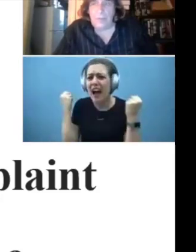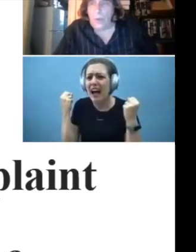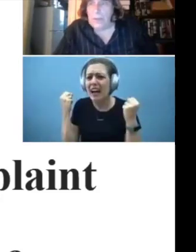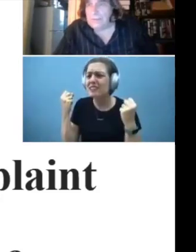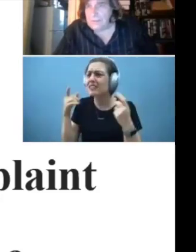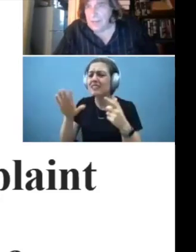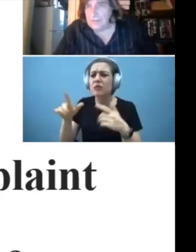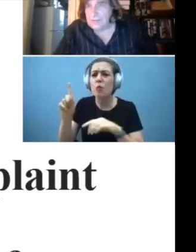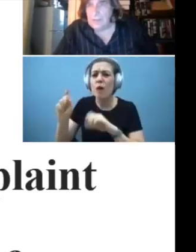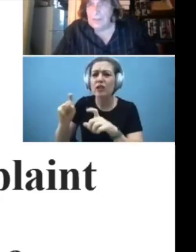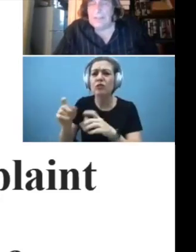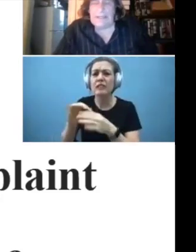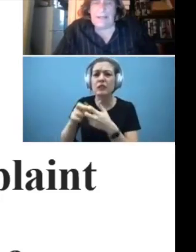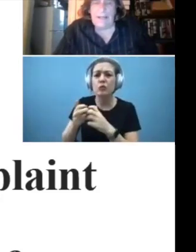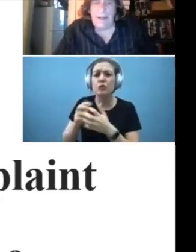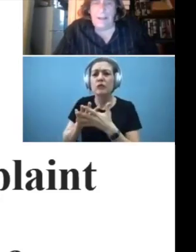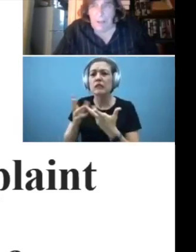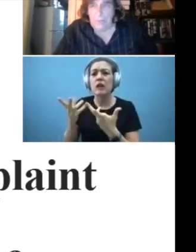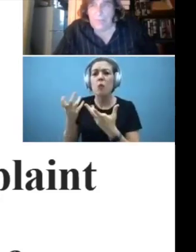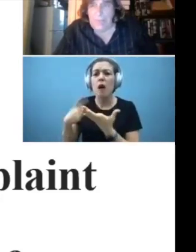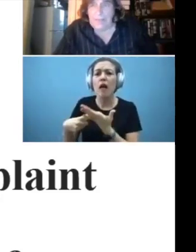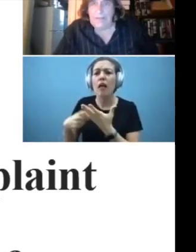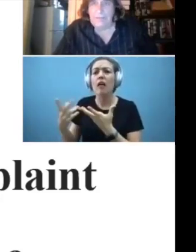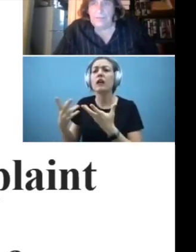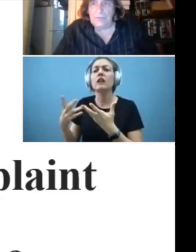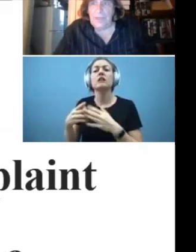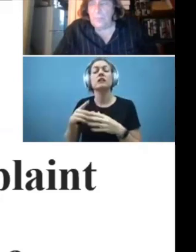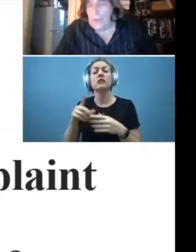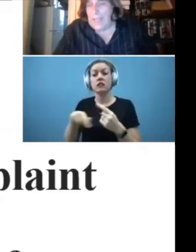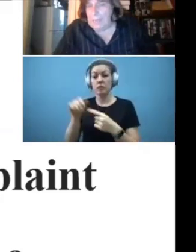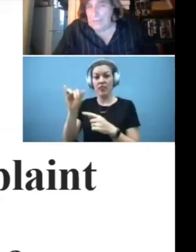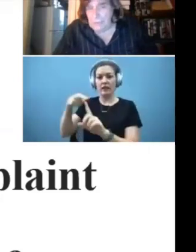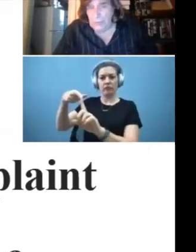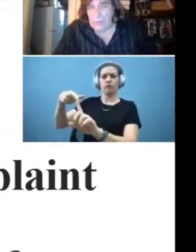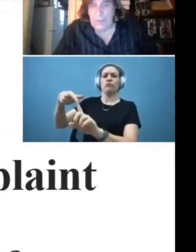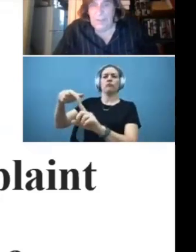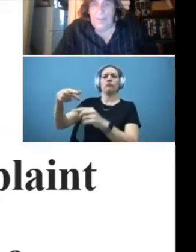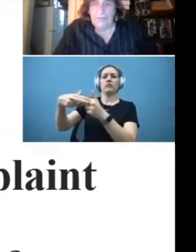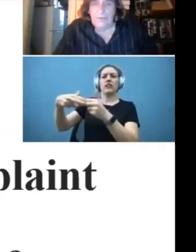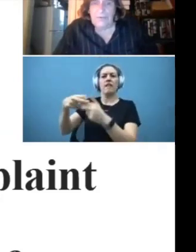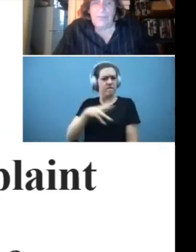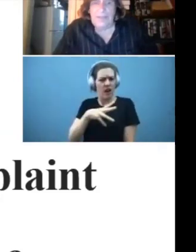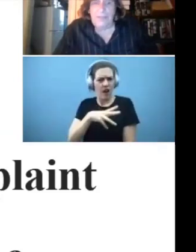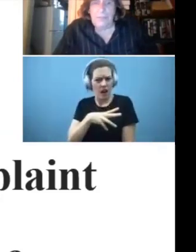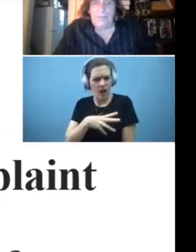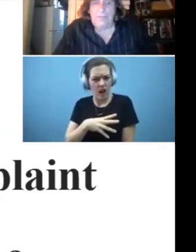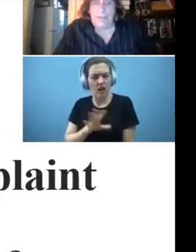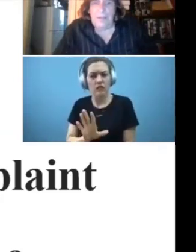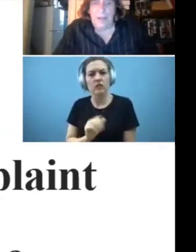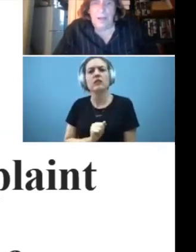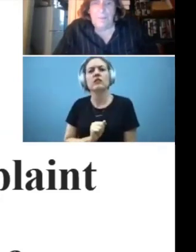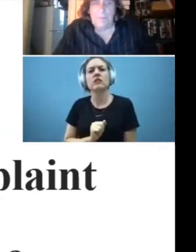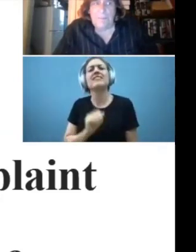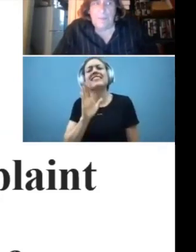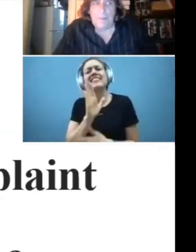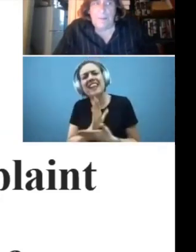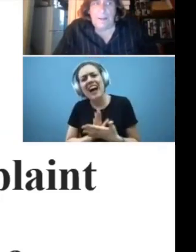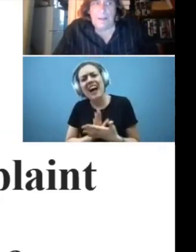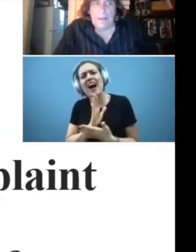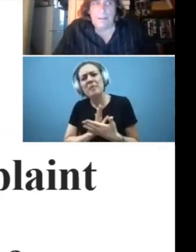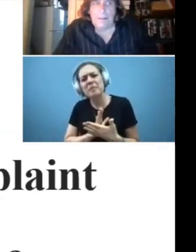issues that they want to discuss about that individual slide, we're happy to do it. Certain things we feel are